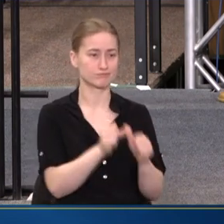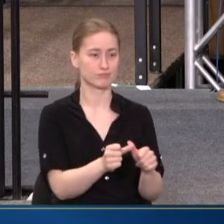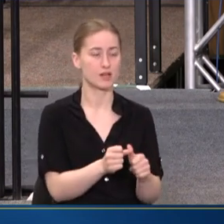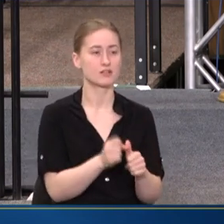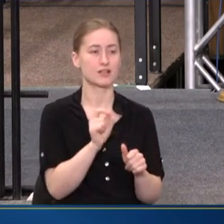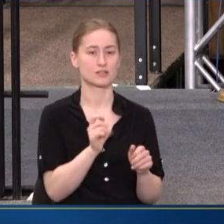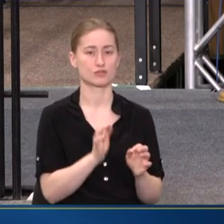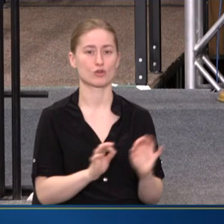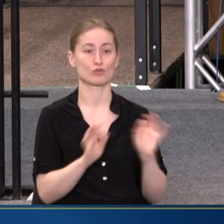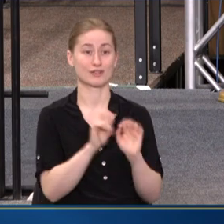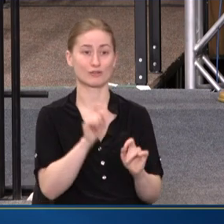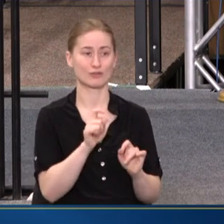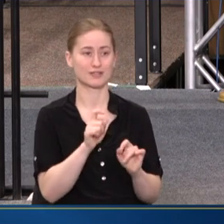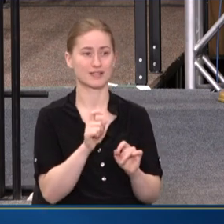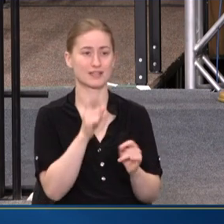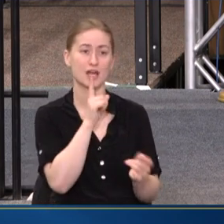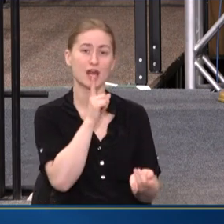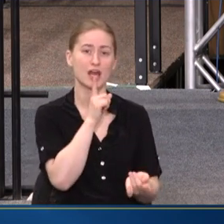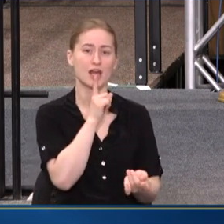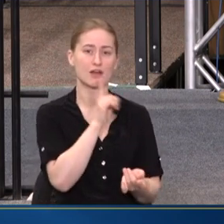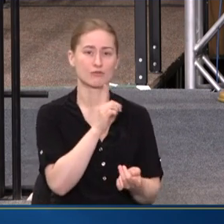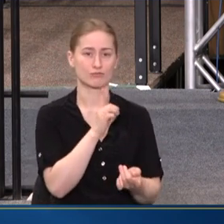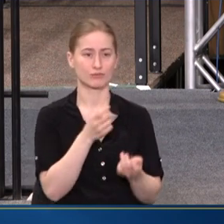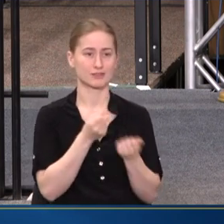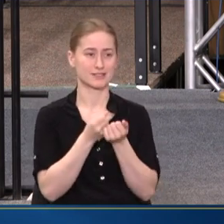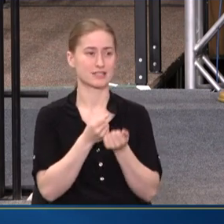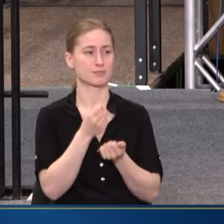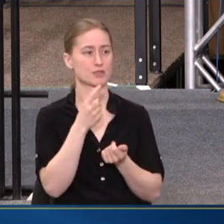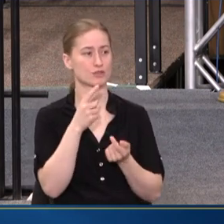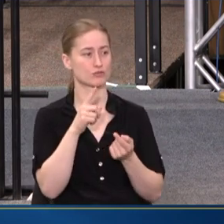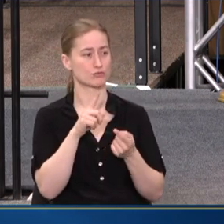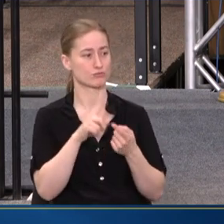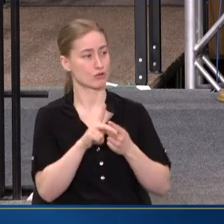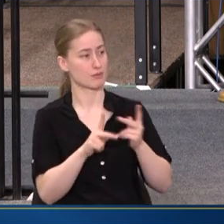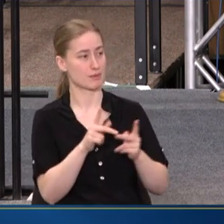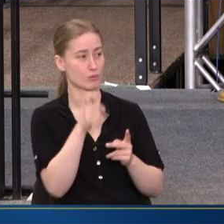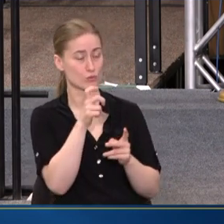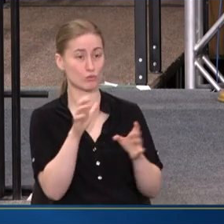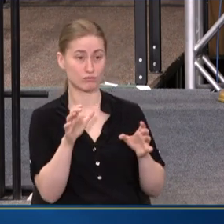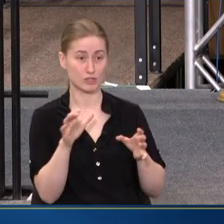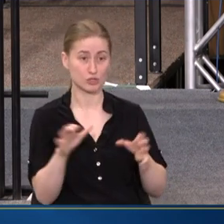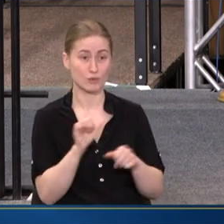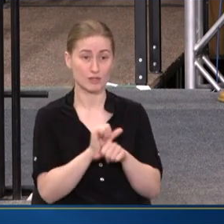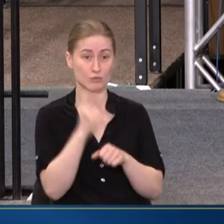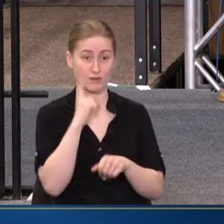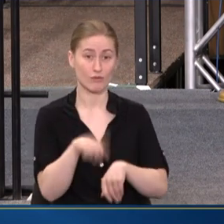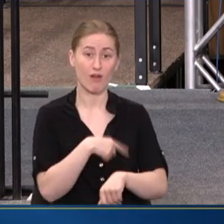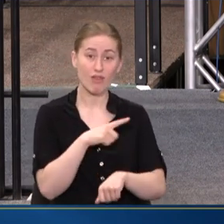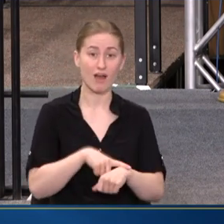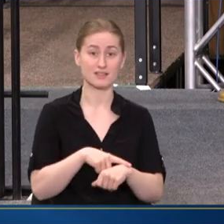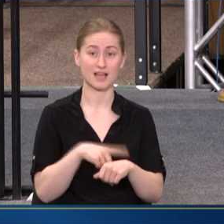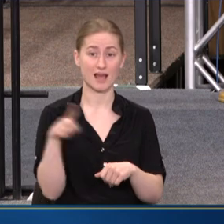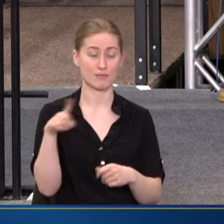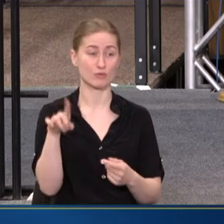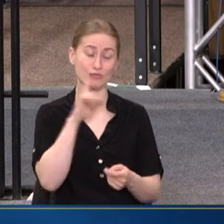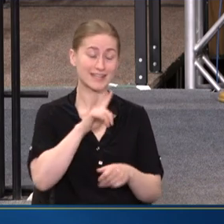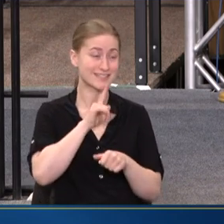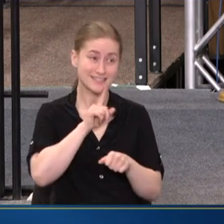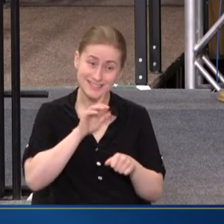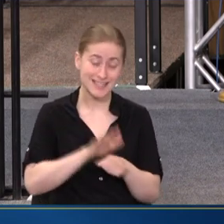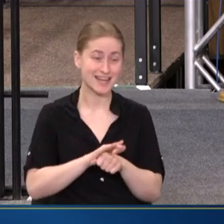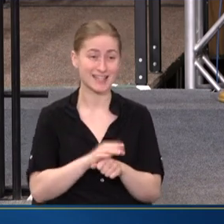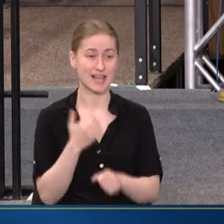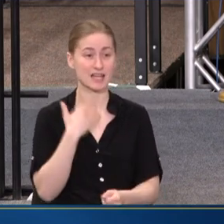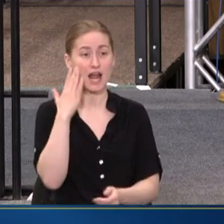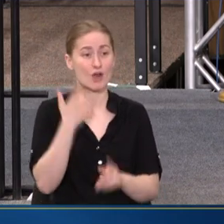NEED AND IS A TESTAMENT TO THE PEOPLE WHO DO THIS WORK, RIGHT, PEOPLE WHO HAVE BEEN DOING THIS WORK FOR A REALLY LONG TIME ARE JUST DEDICATED. AND